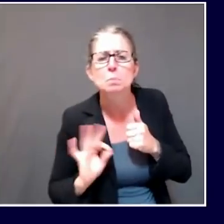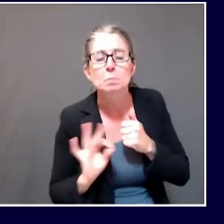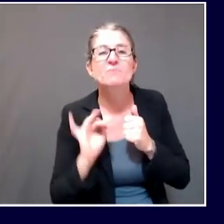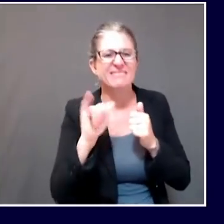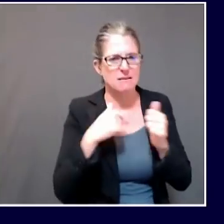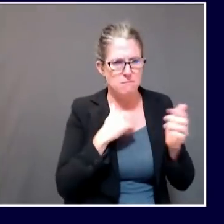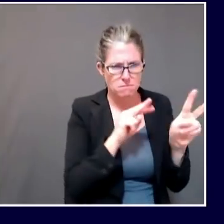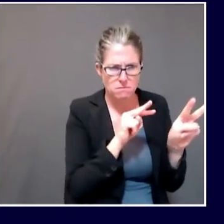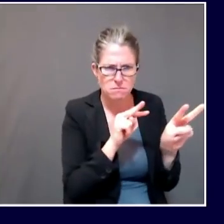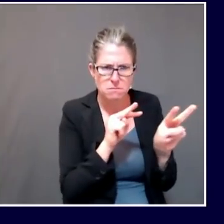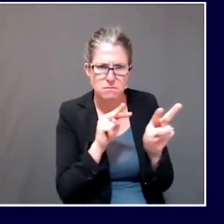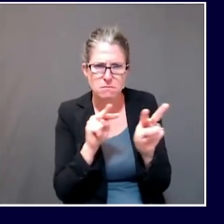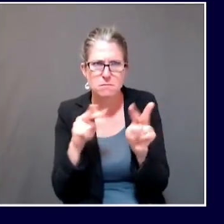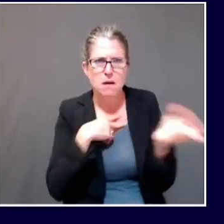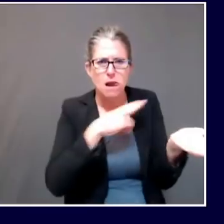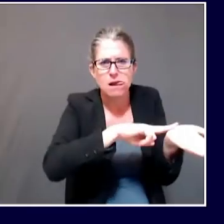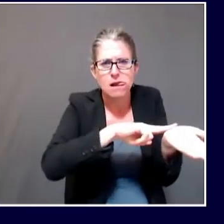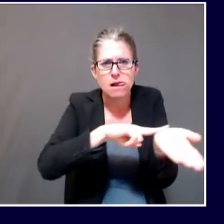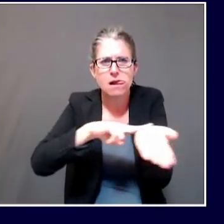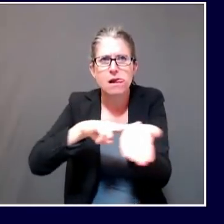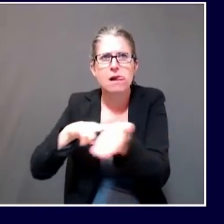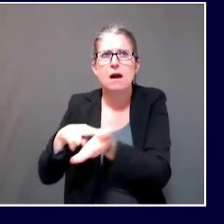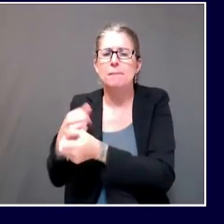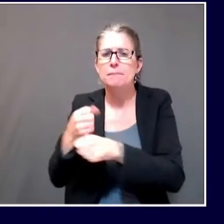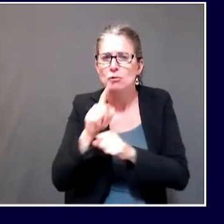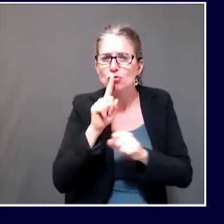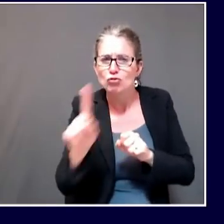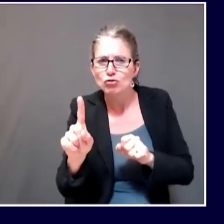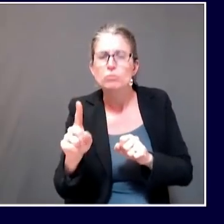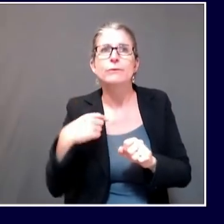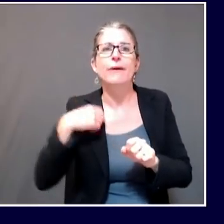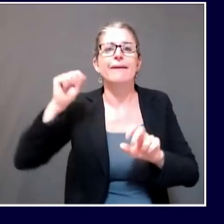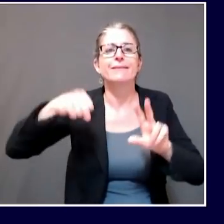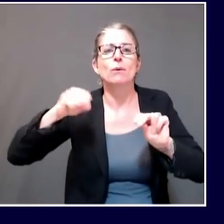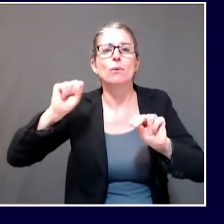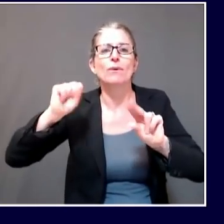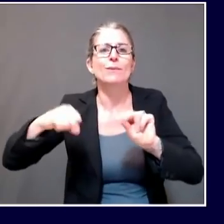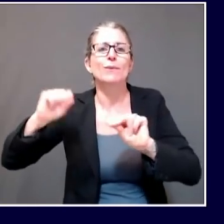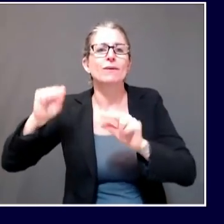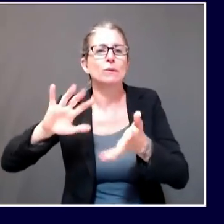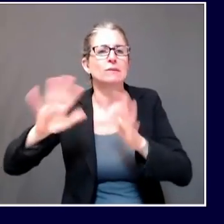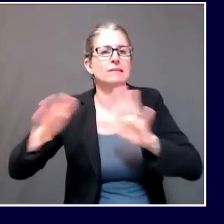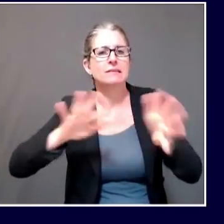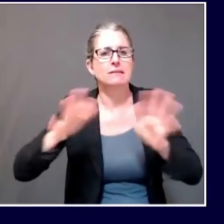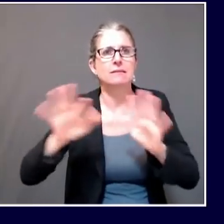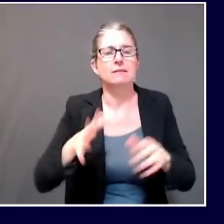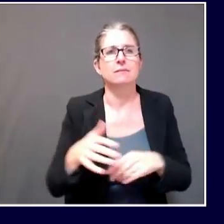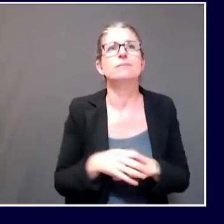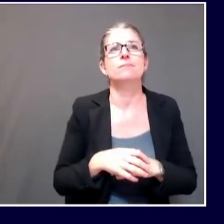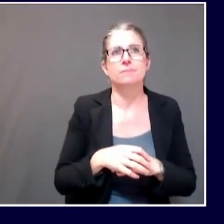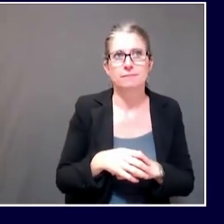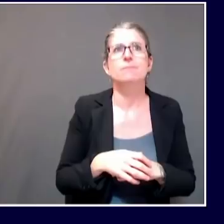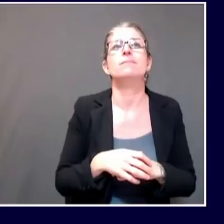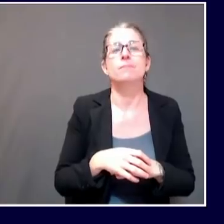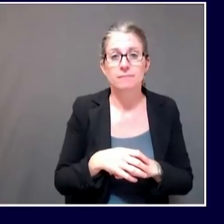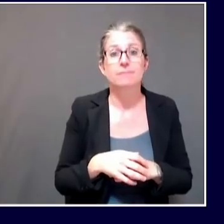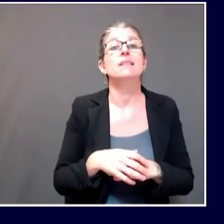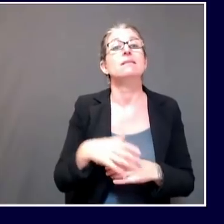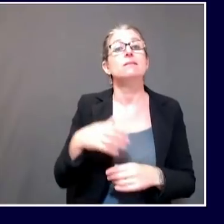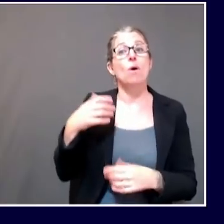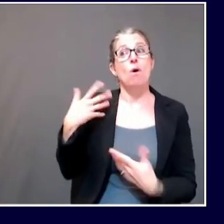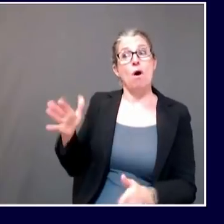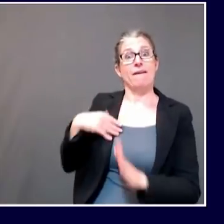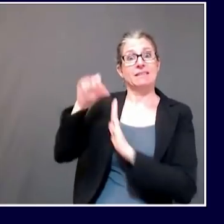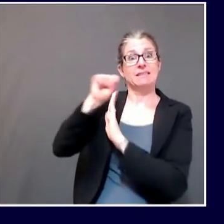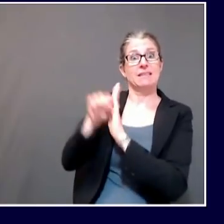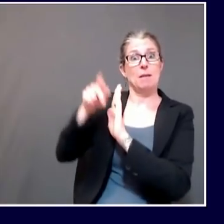policies not specific to either sports or schools that we want to make sure that they know are applicable. Two is ensuring and